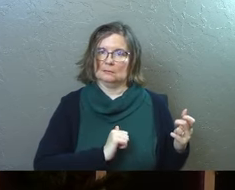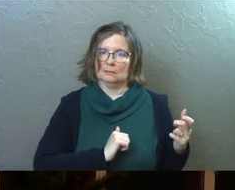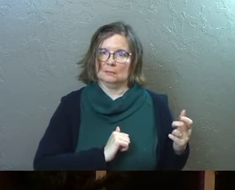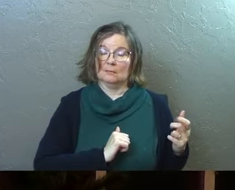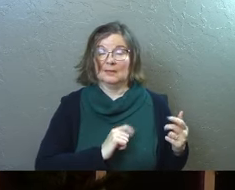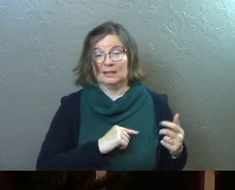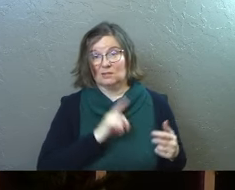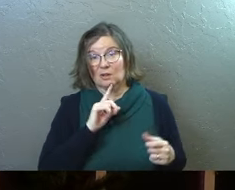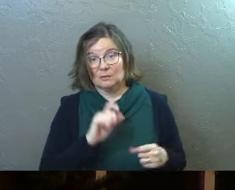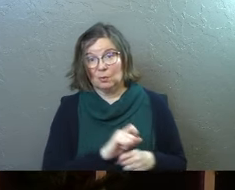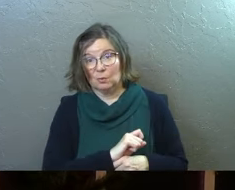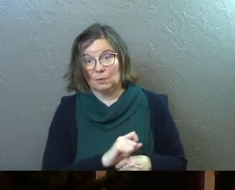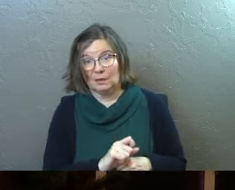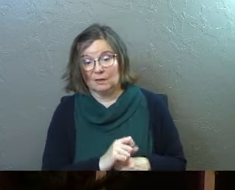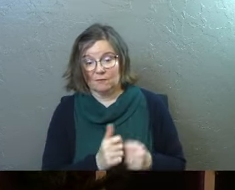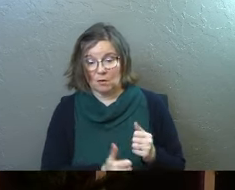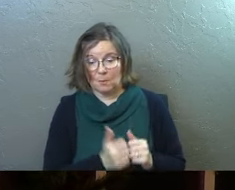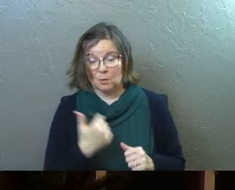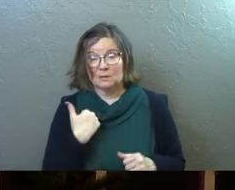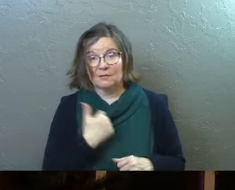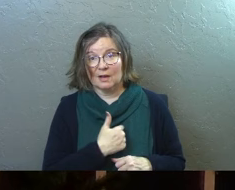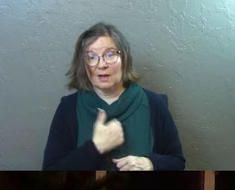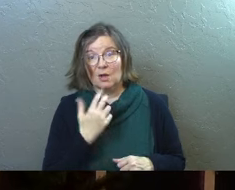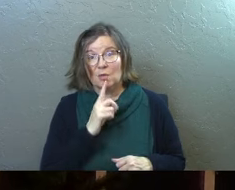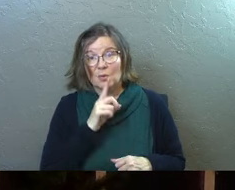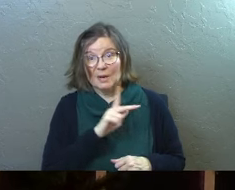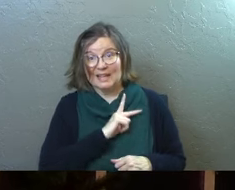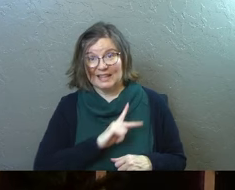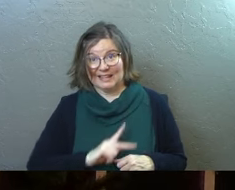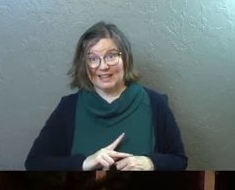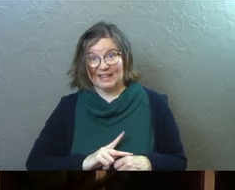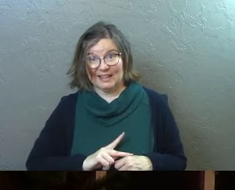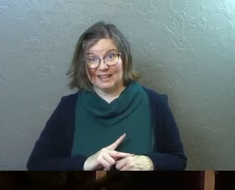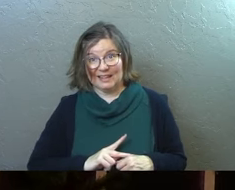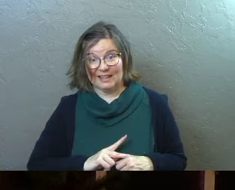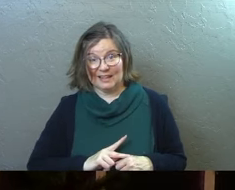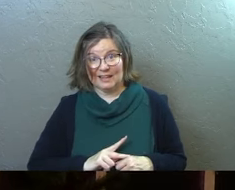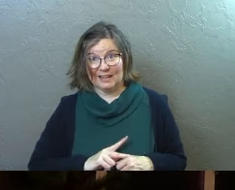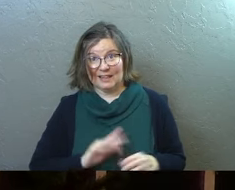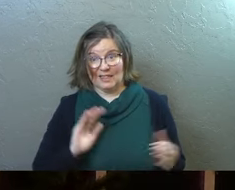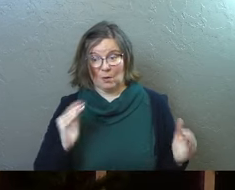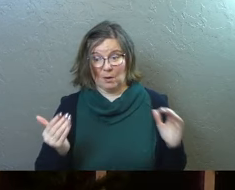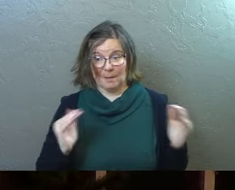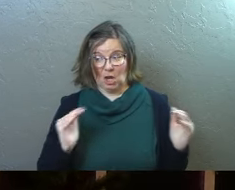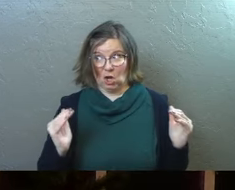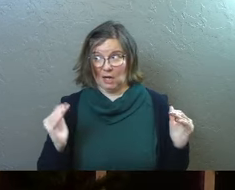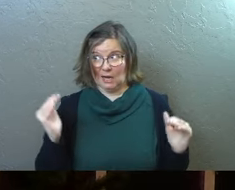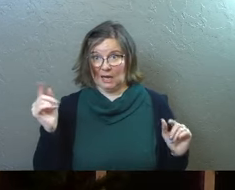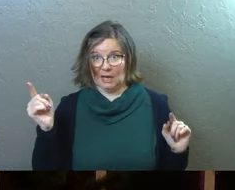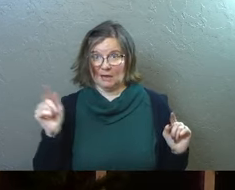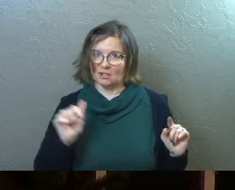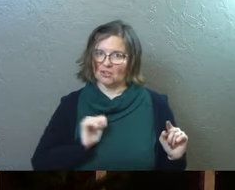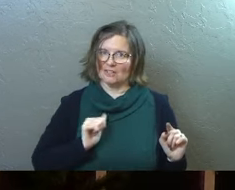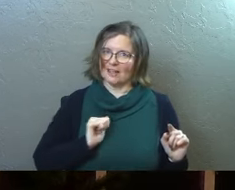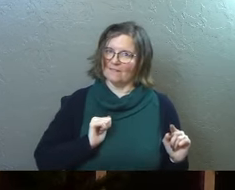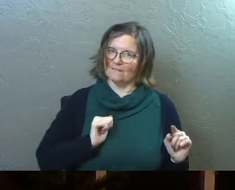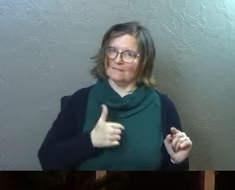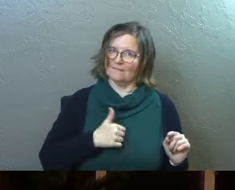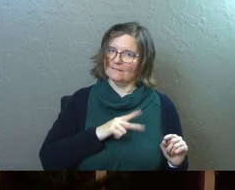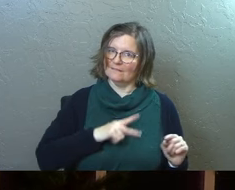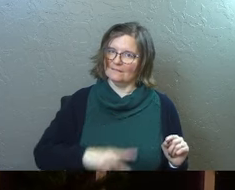Let's also be real. For most of us, the real King that we're comparing to is ourselves